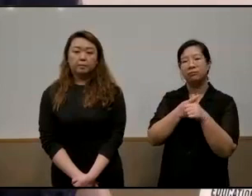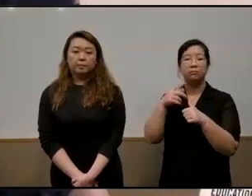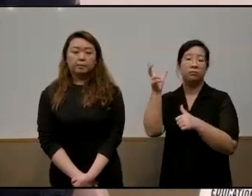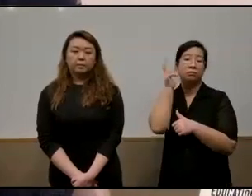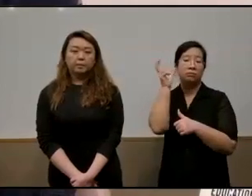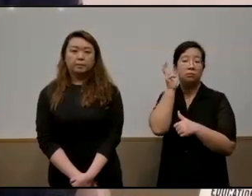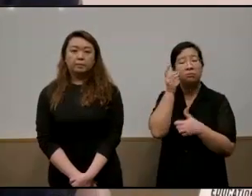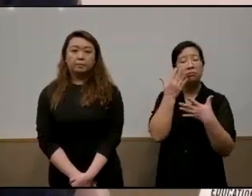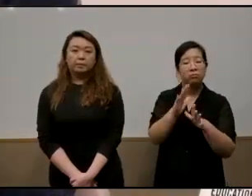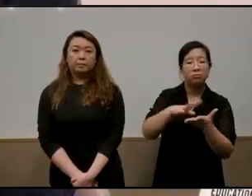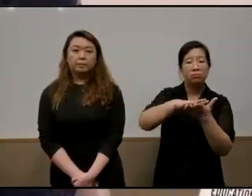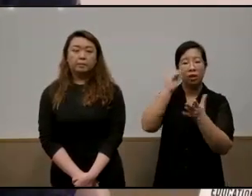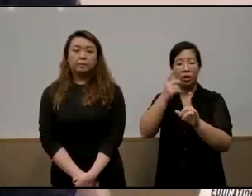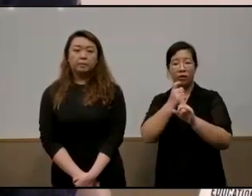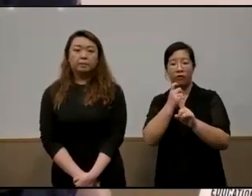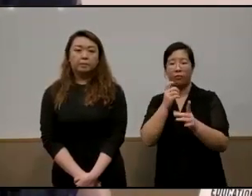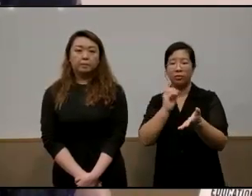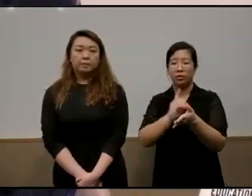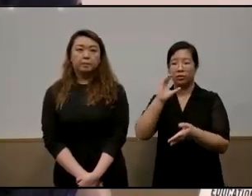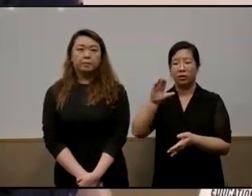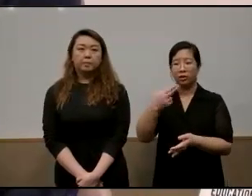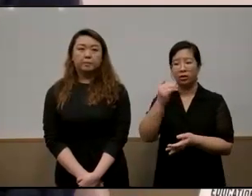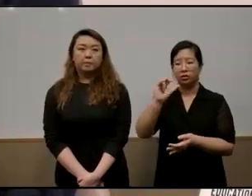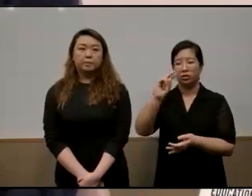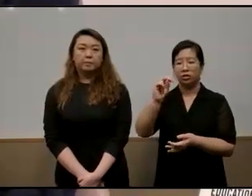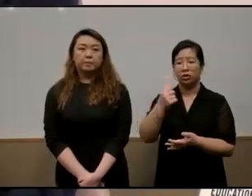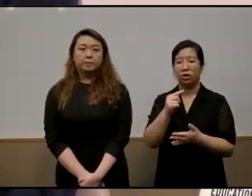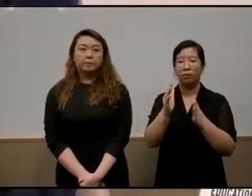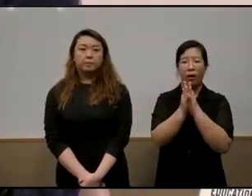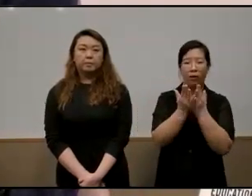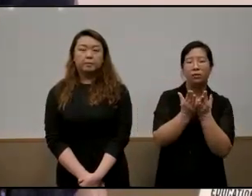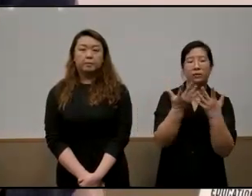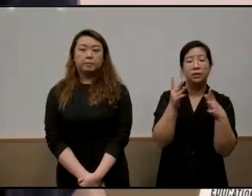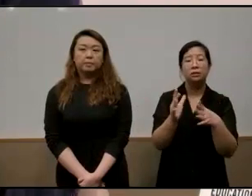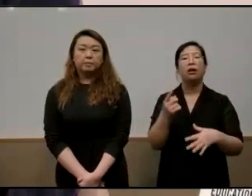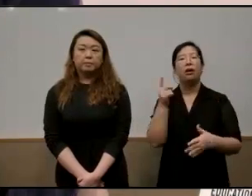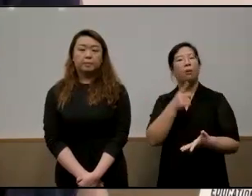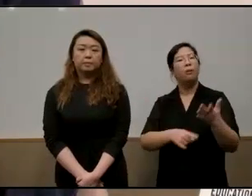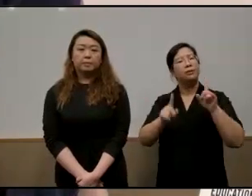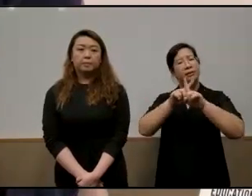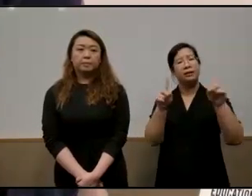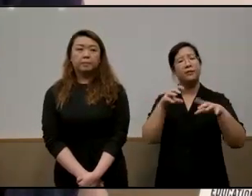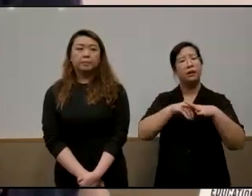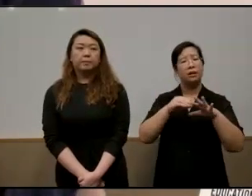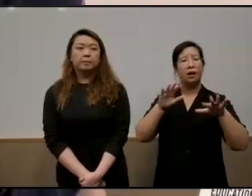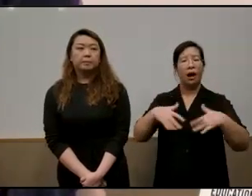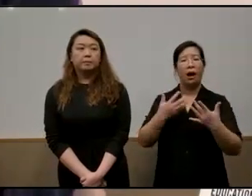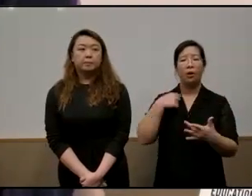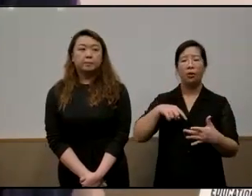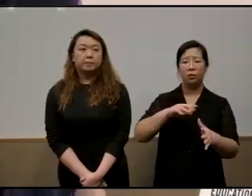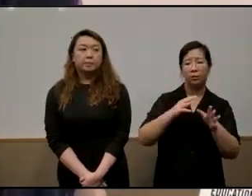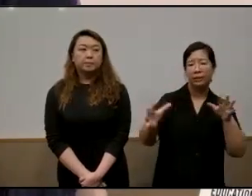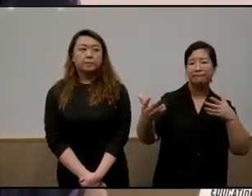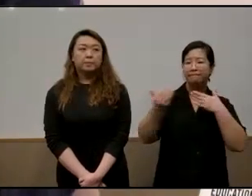and learned from dr chong's book then what would be different in the way we engage the disadvantaged